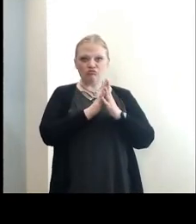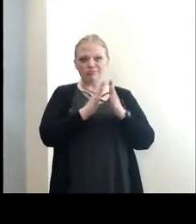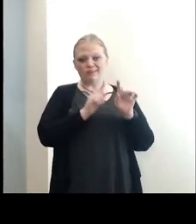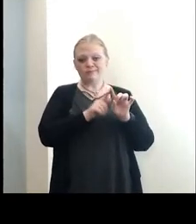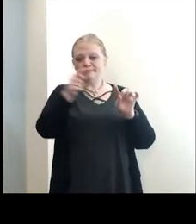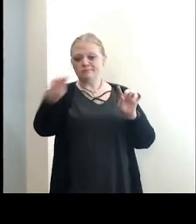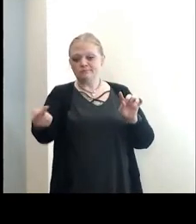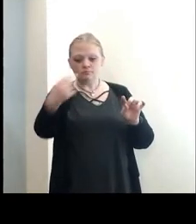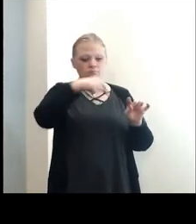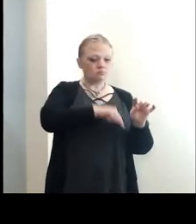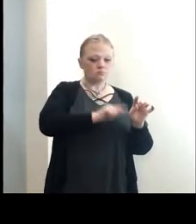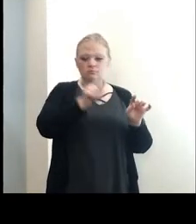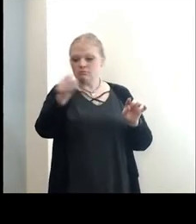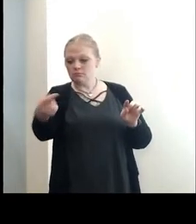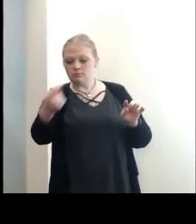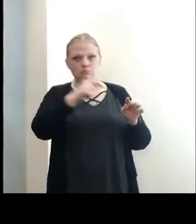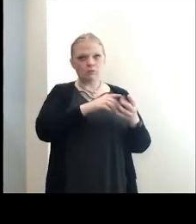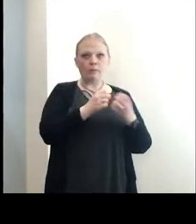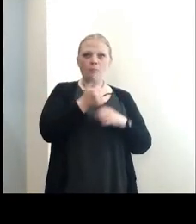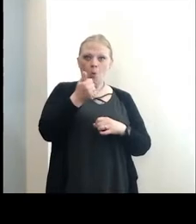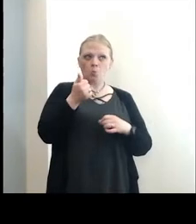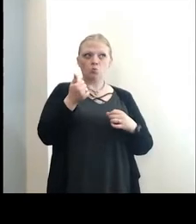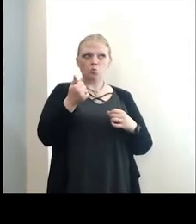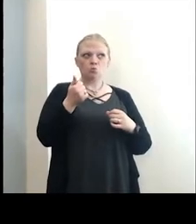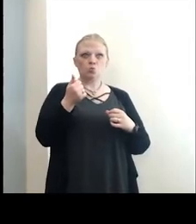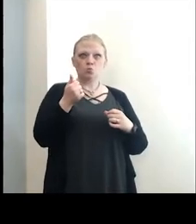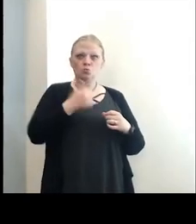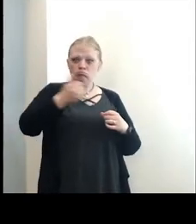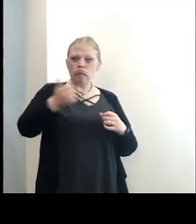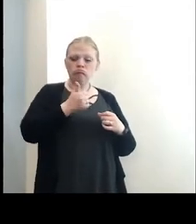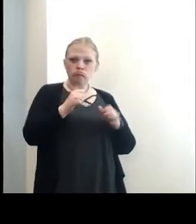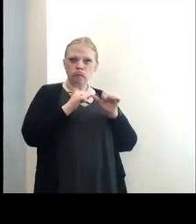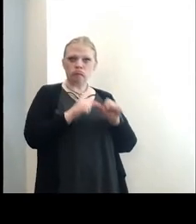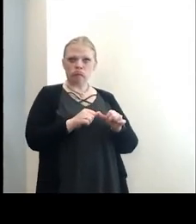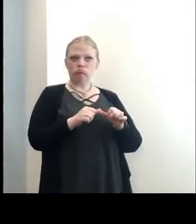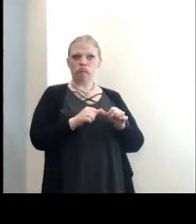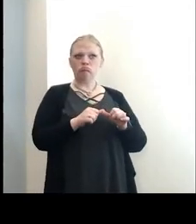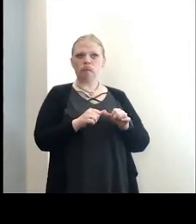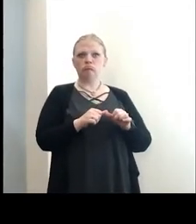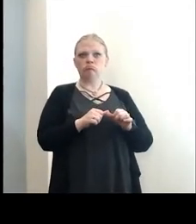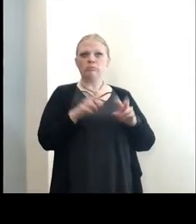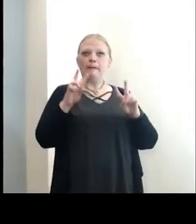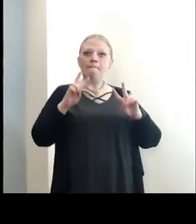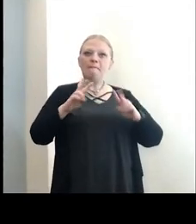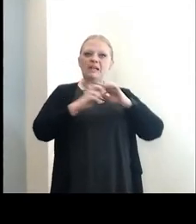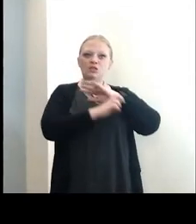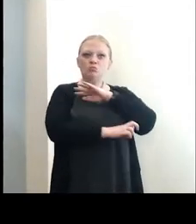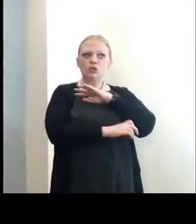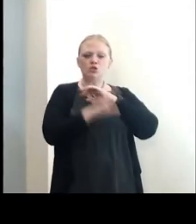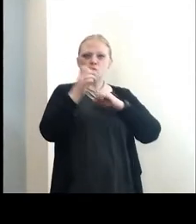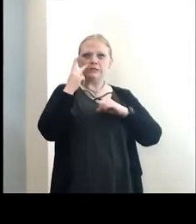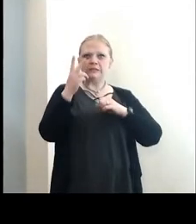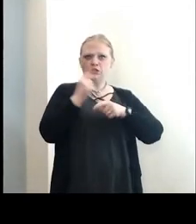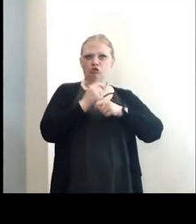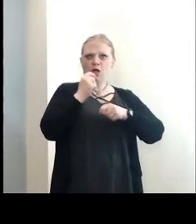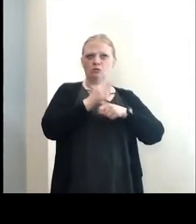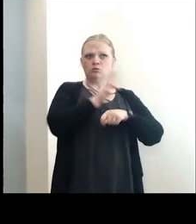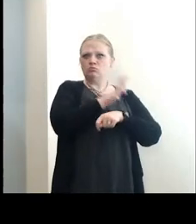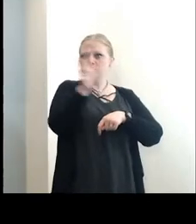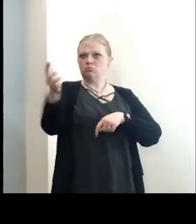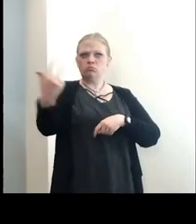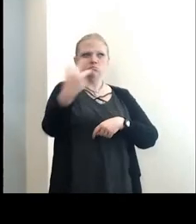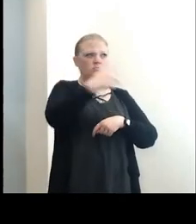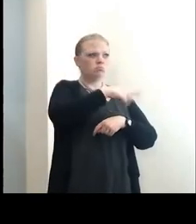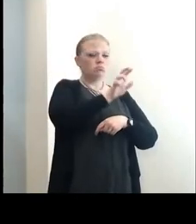Most economic traffic has continued from since day one. If you look at the Peace Bridge, you'll see truck traffic going across it. You'll see individuals